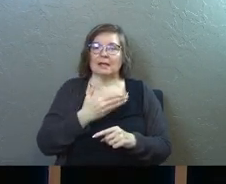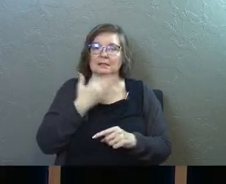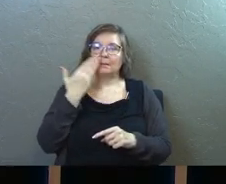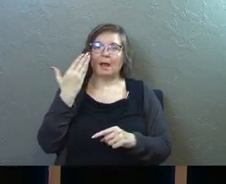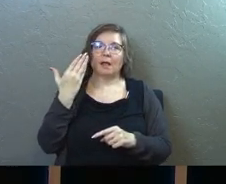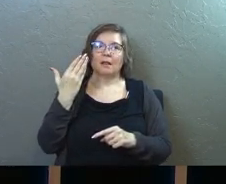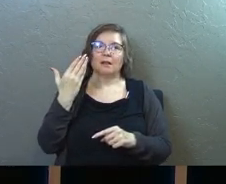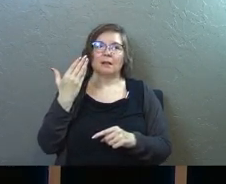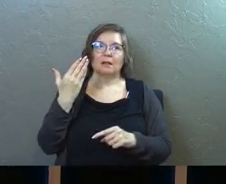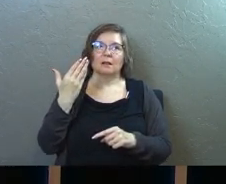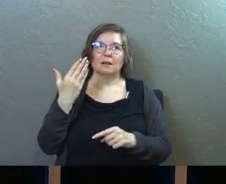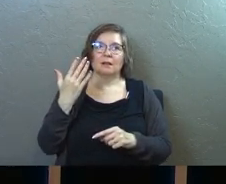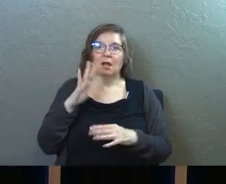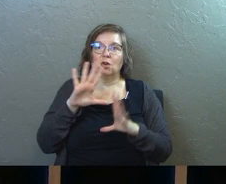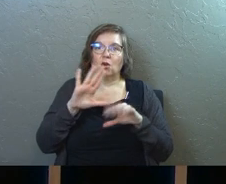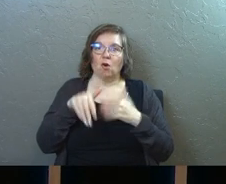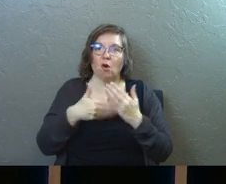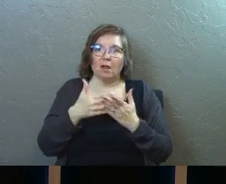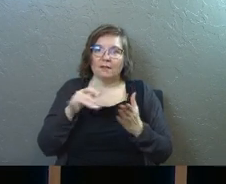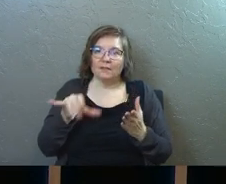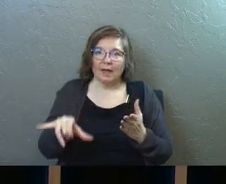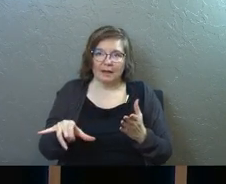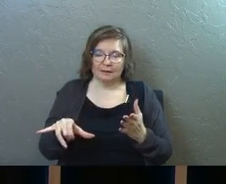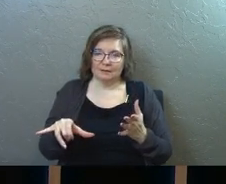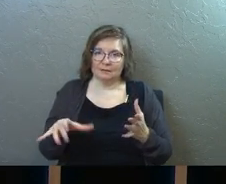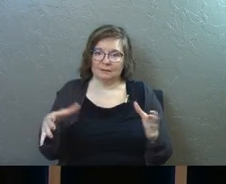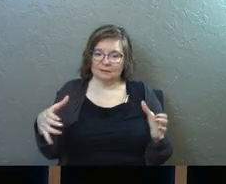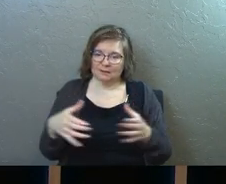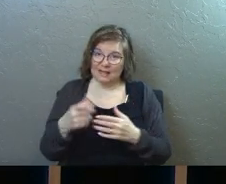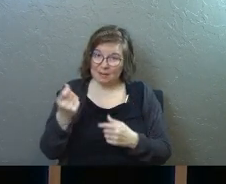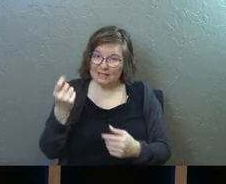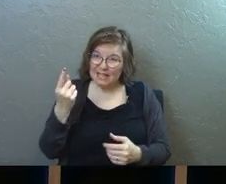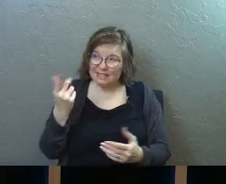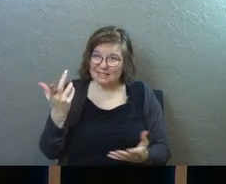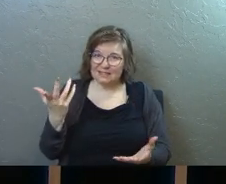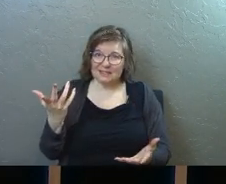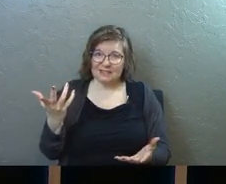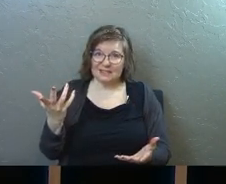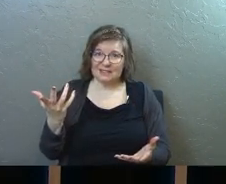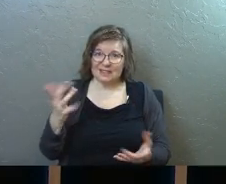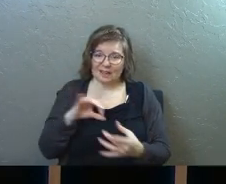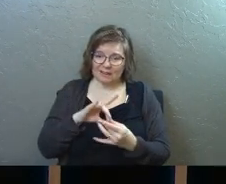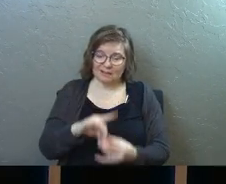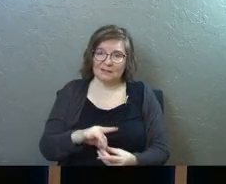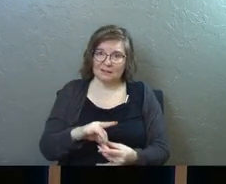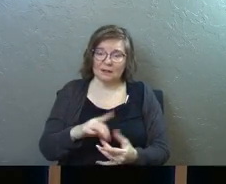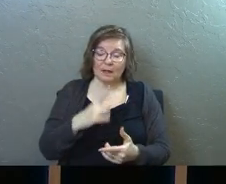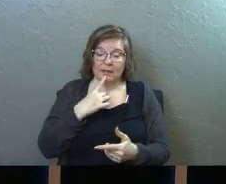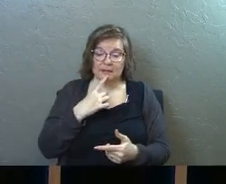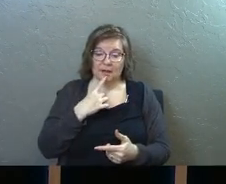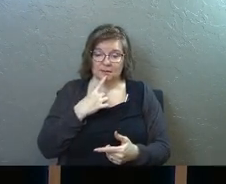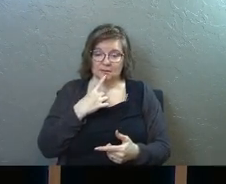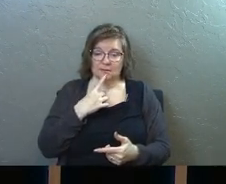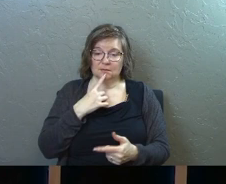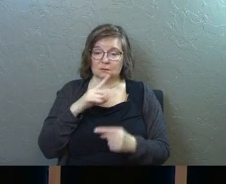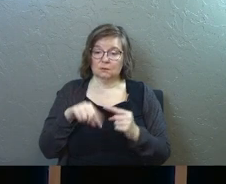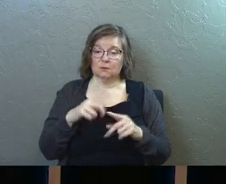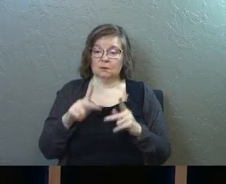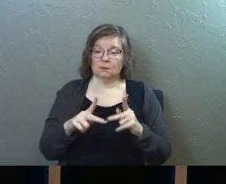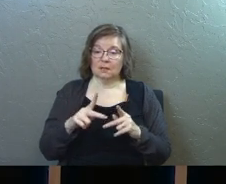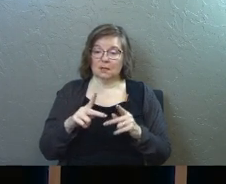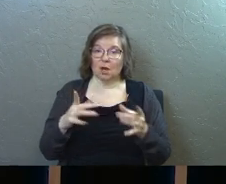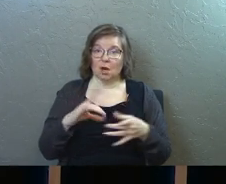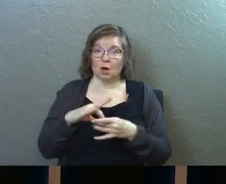smell and it's all of that does that make sense and then he says whenever